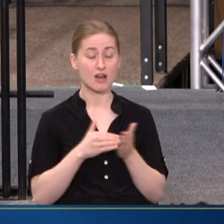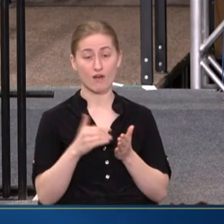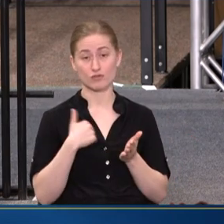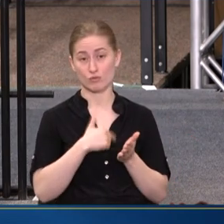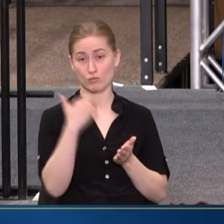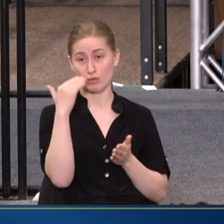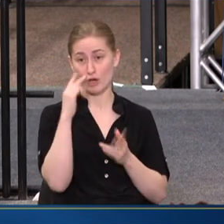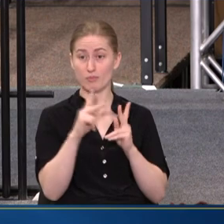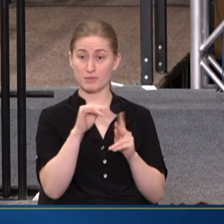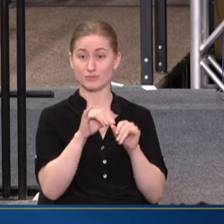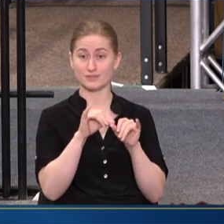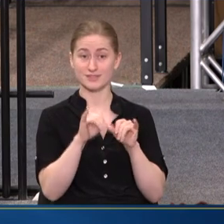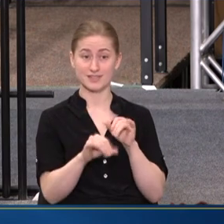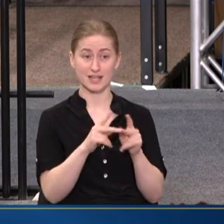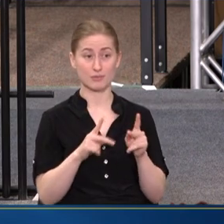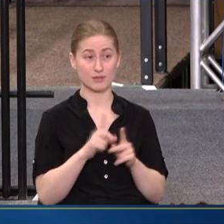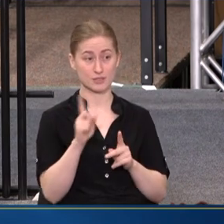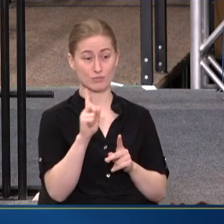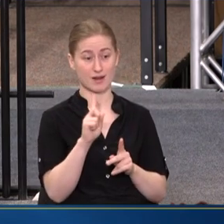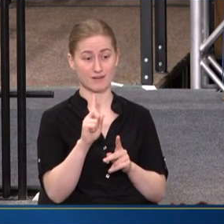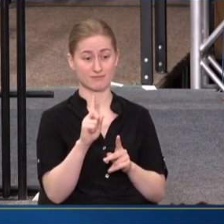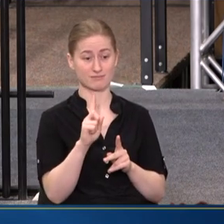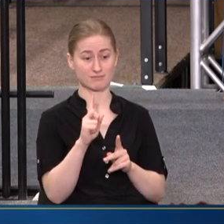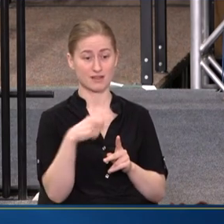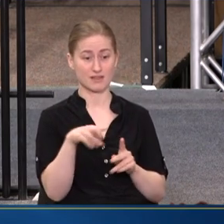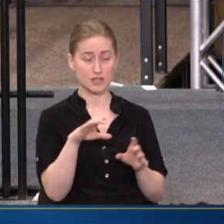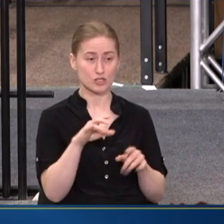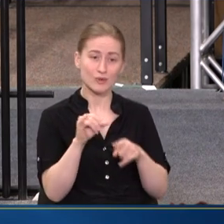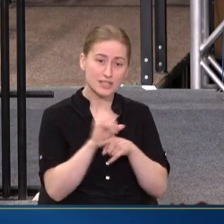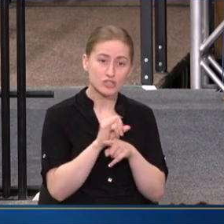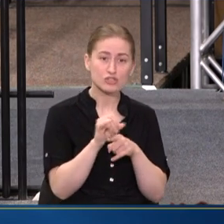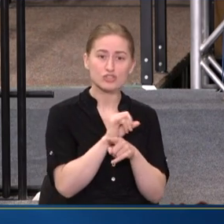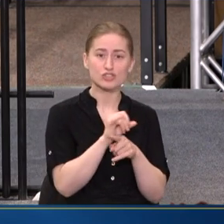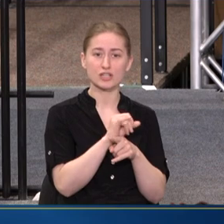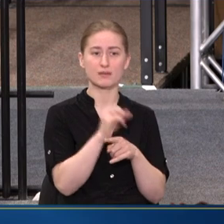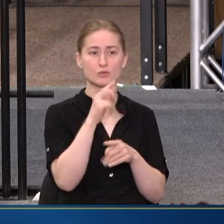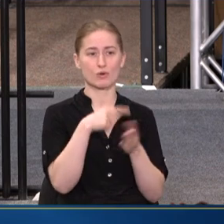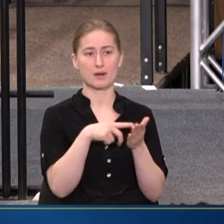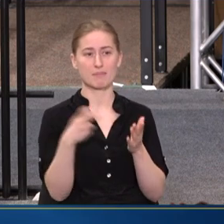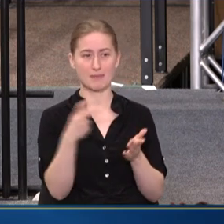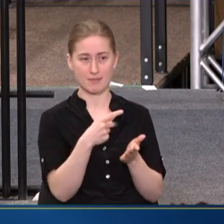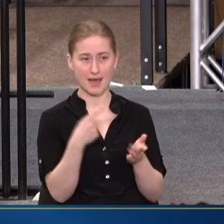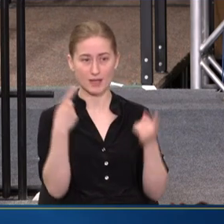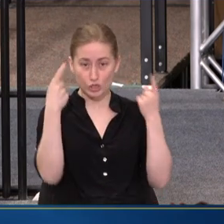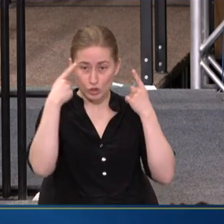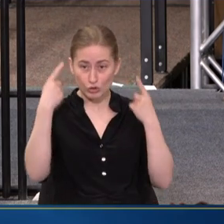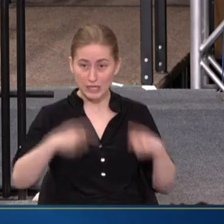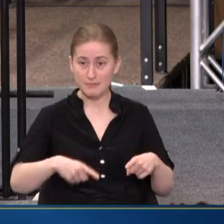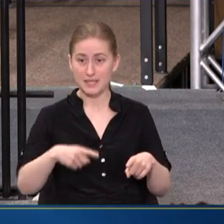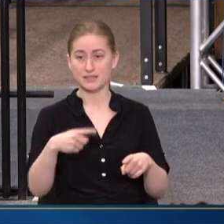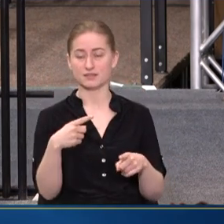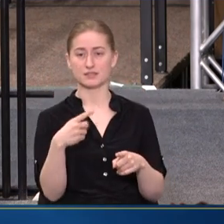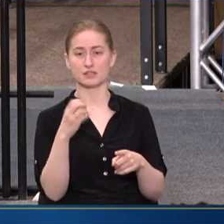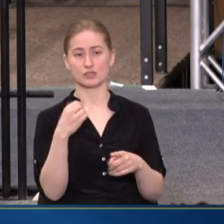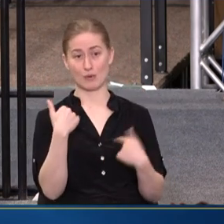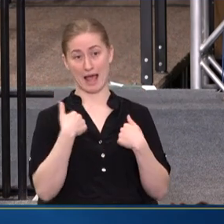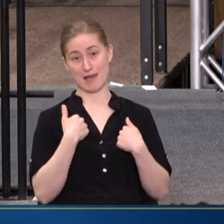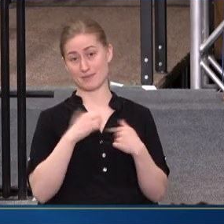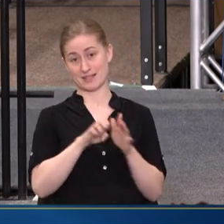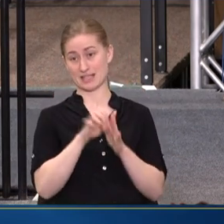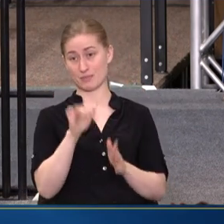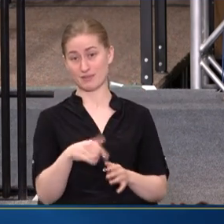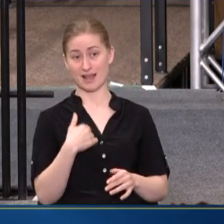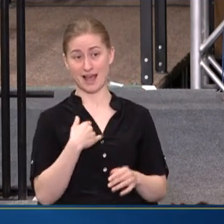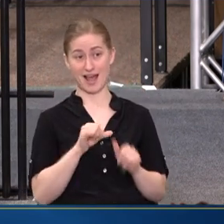KNOW THAT PEOPLE STAY AT THE PLACES WHERE THEY DO THEIR INTERNSHIPS OR THEIR PAYBACK AGREEMENTS AND I'M AN EXAMPLE OF THAT AS WELL.